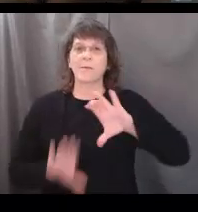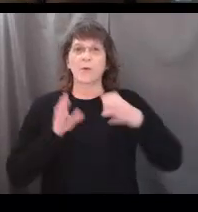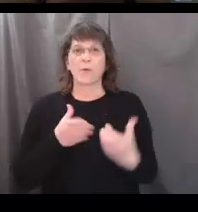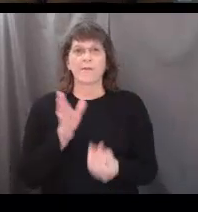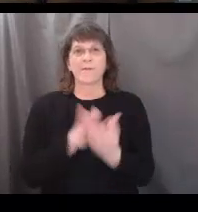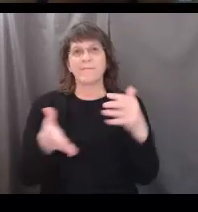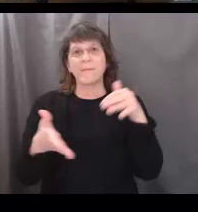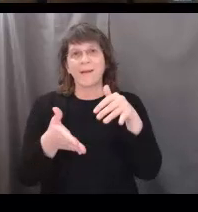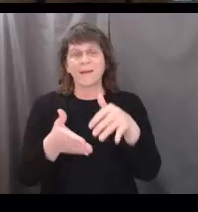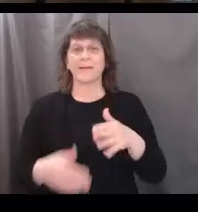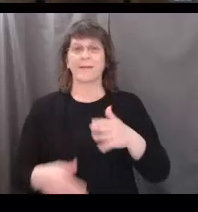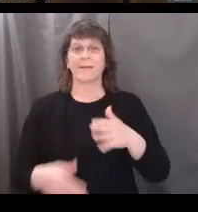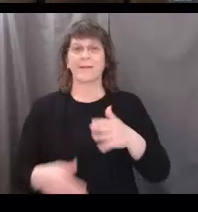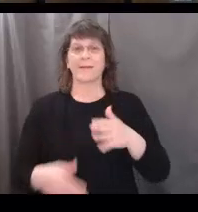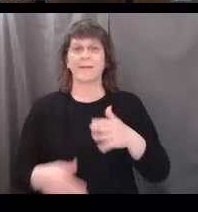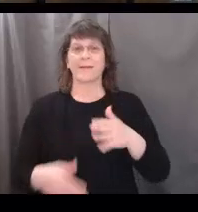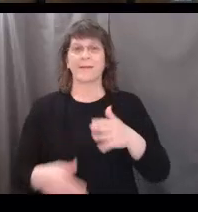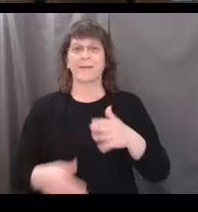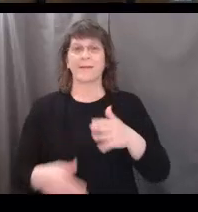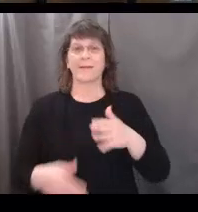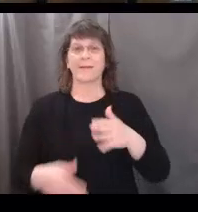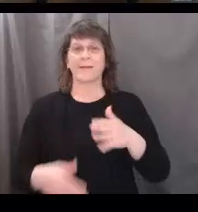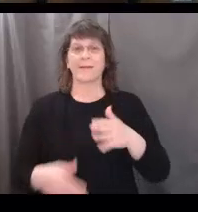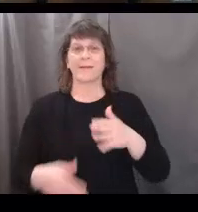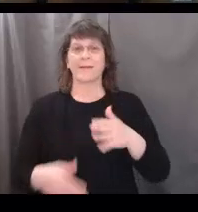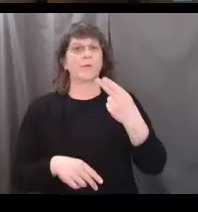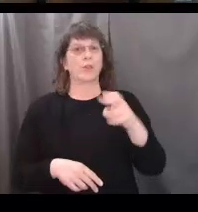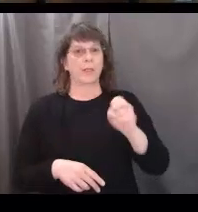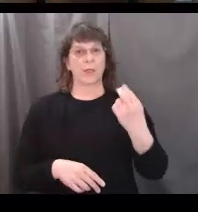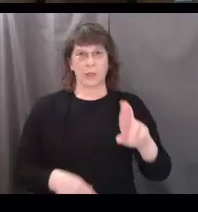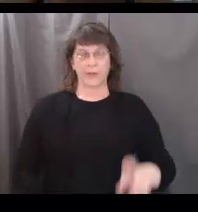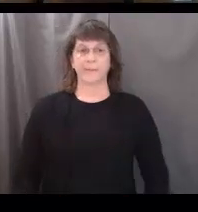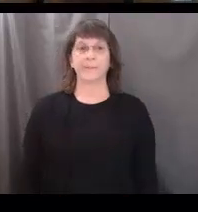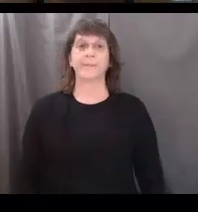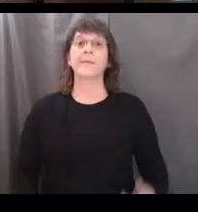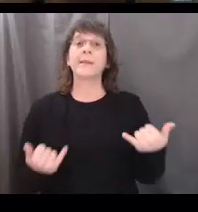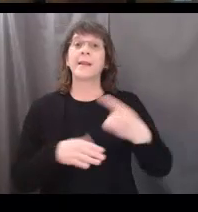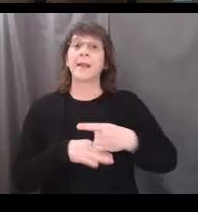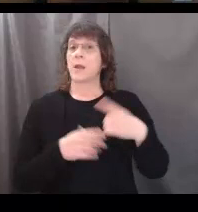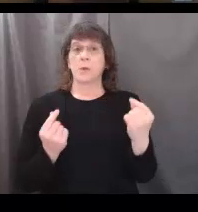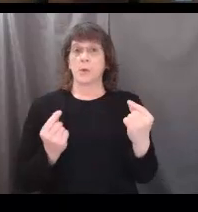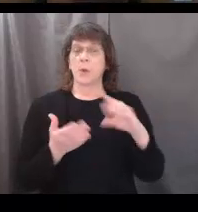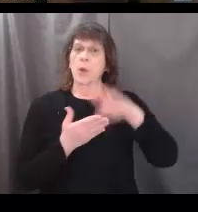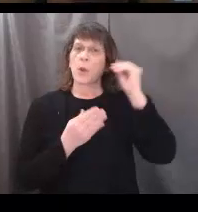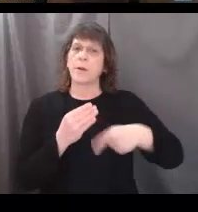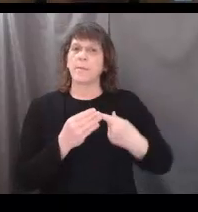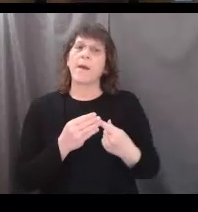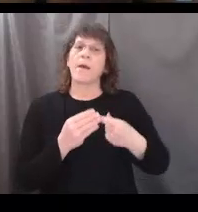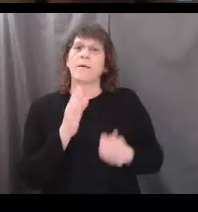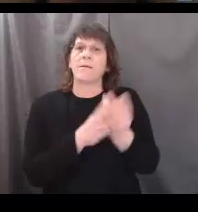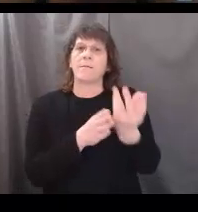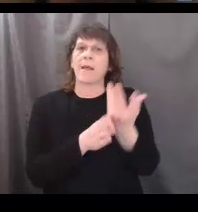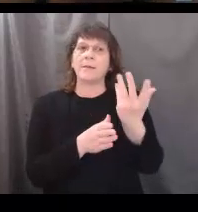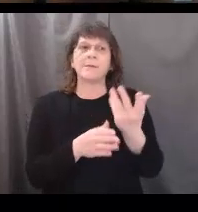world of botany. My name is C. Kelsey and my pronouns are she, her. Today we will be learning about the wonderful world of